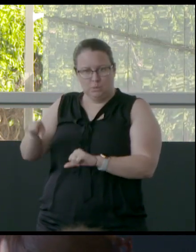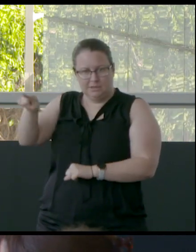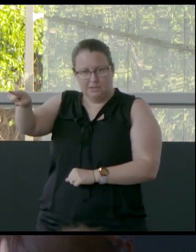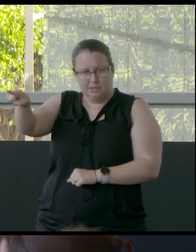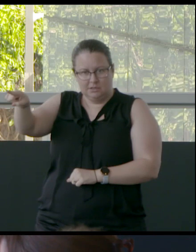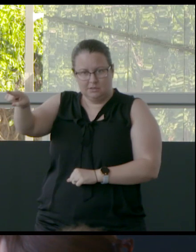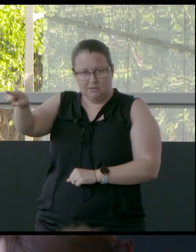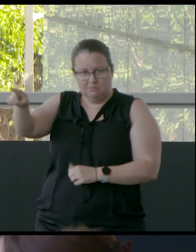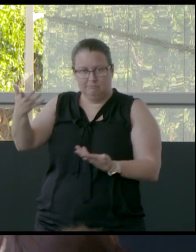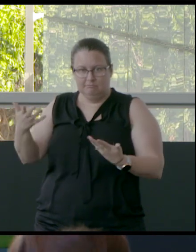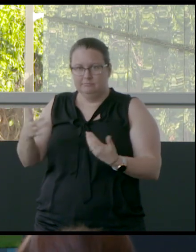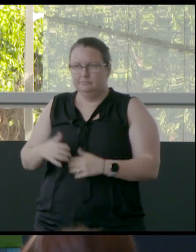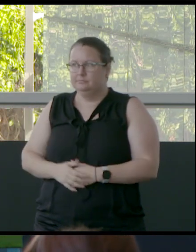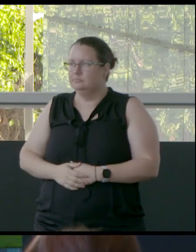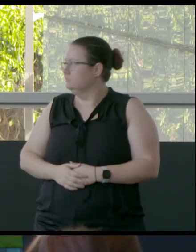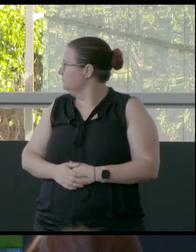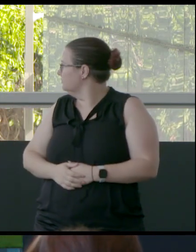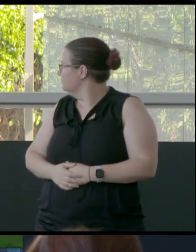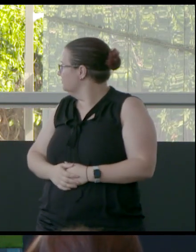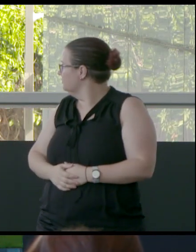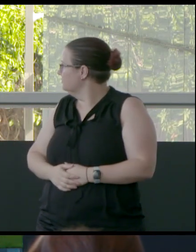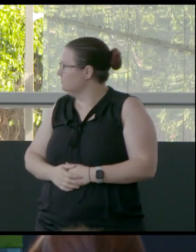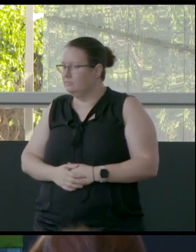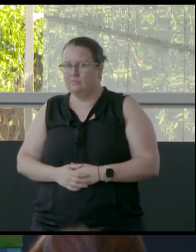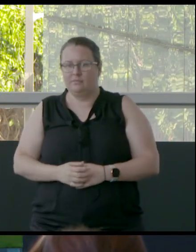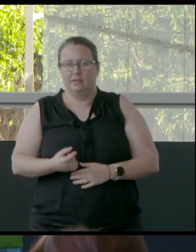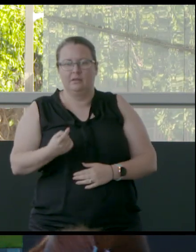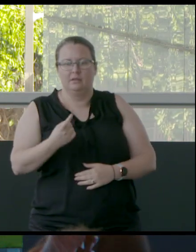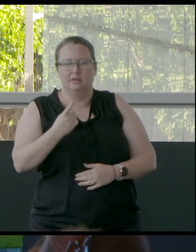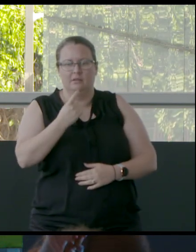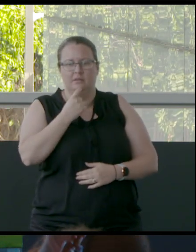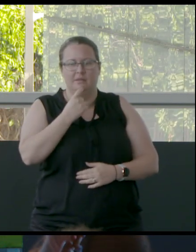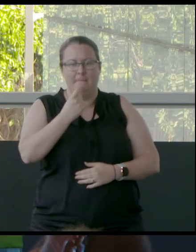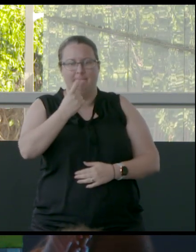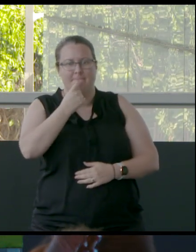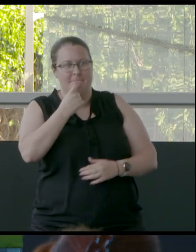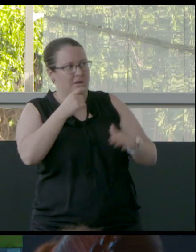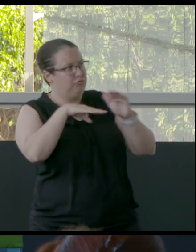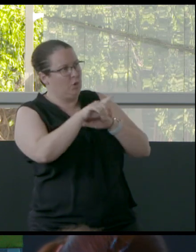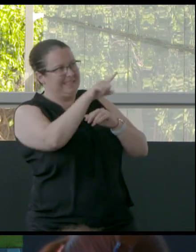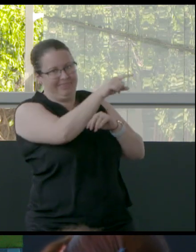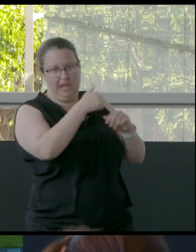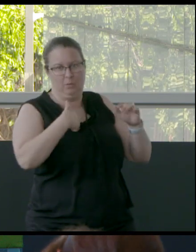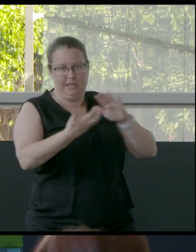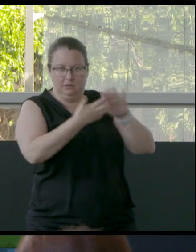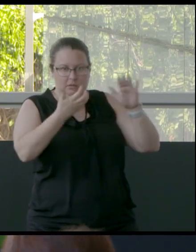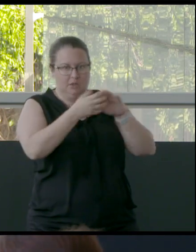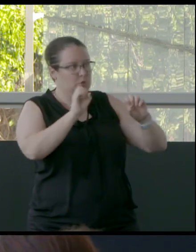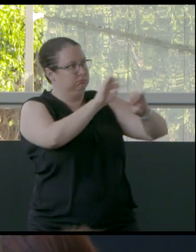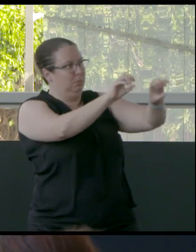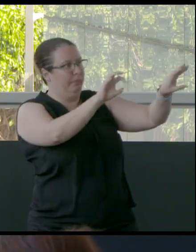the rocks in that incredibly beautiful work. But I do think, you know, what's the impact of